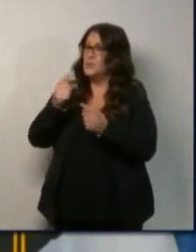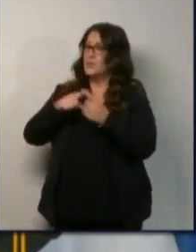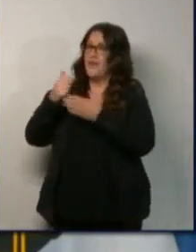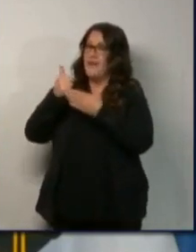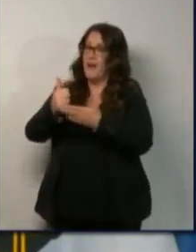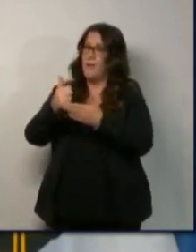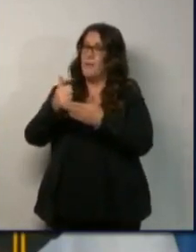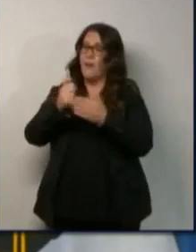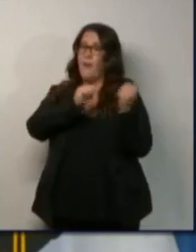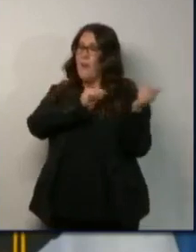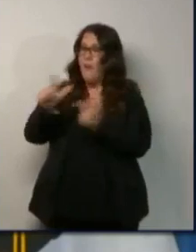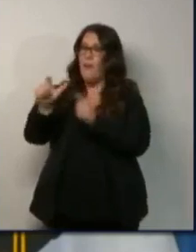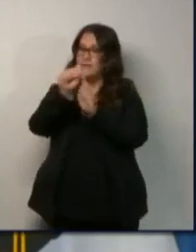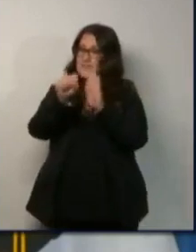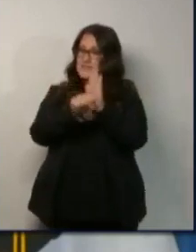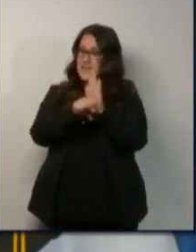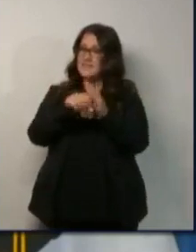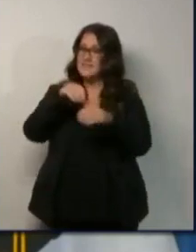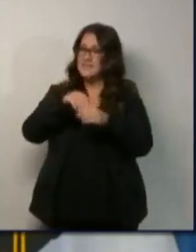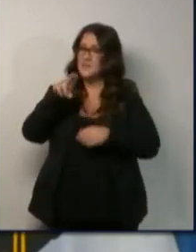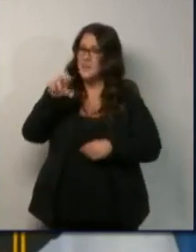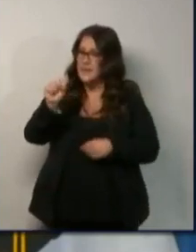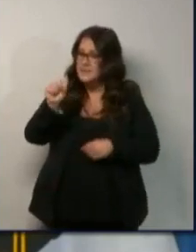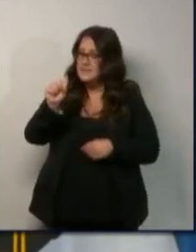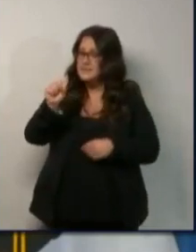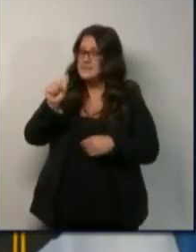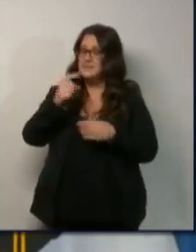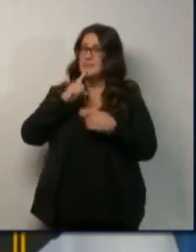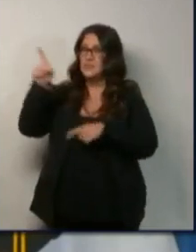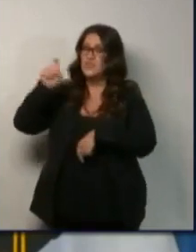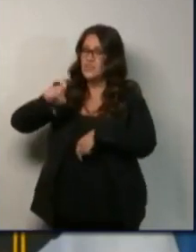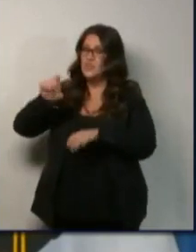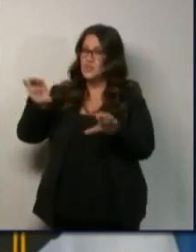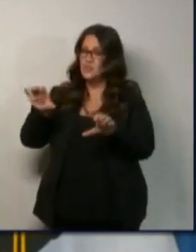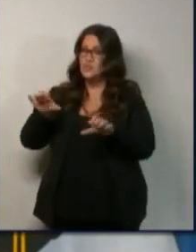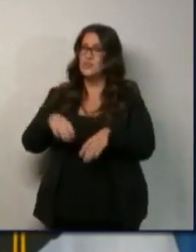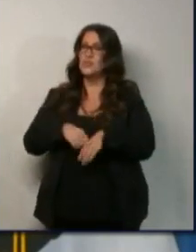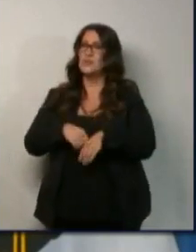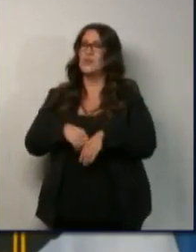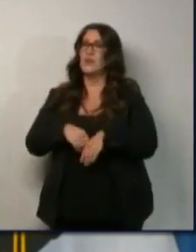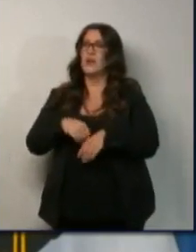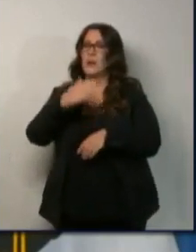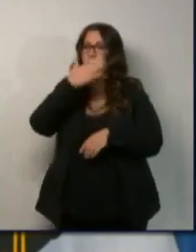large and small all across this nation, that these cuts would go away. K.